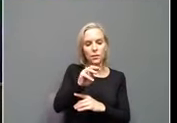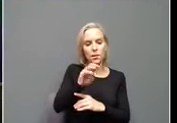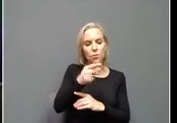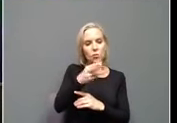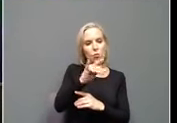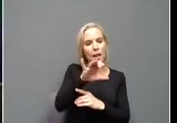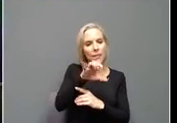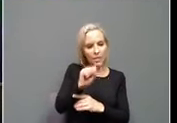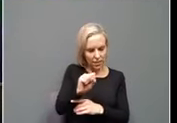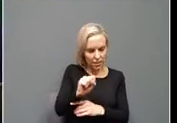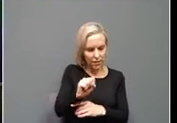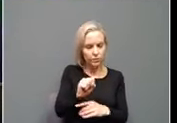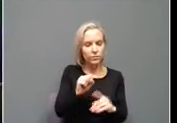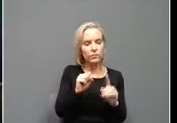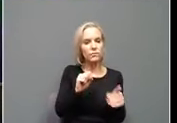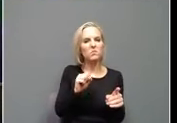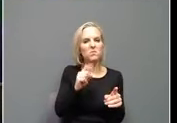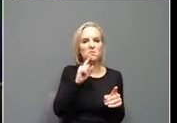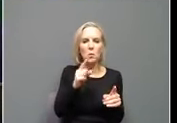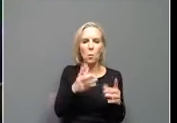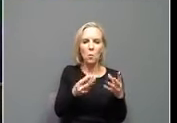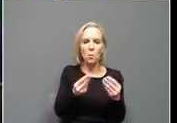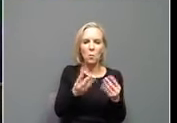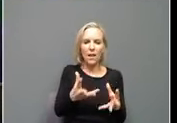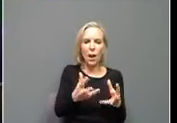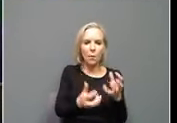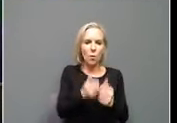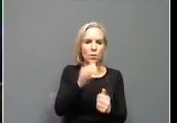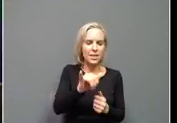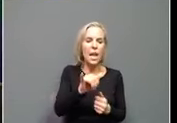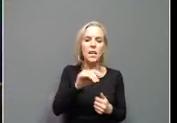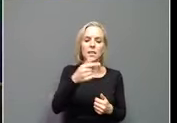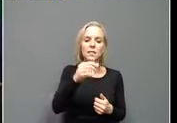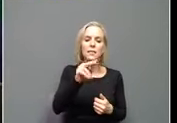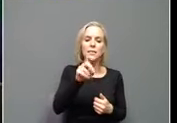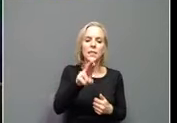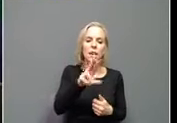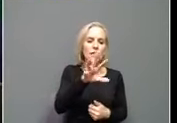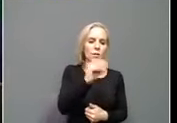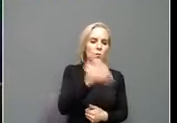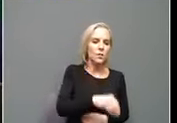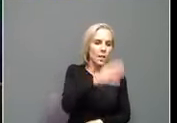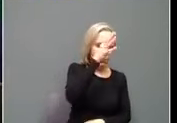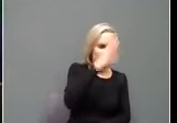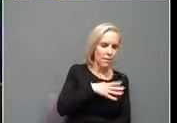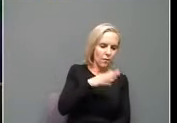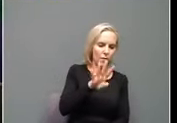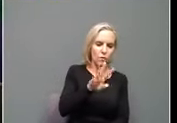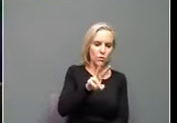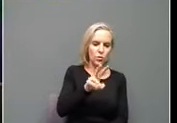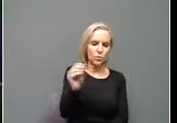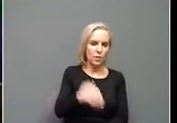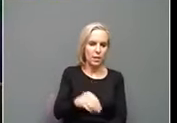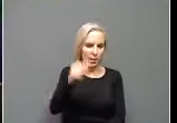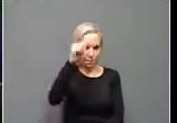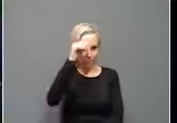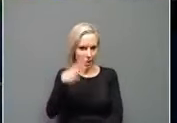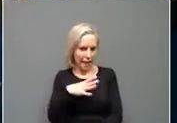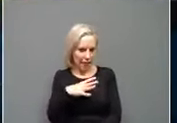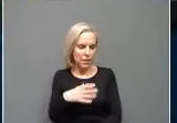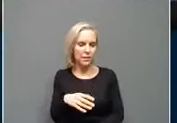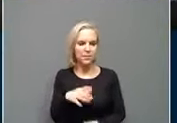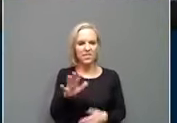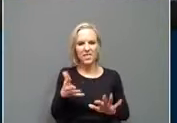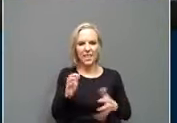provide most of that. Gender, still 50% female, 42% male in Kentucky. I think that that's a little